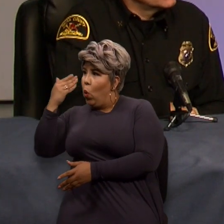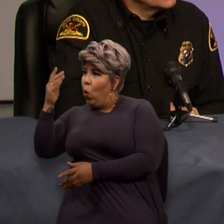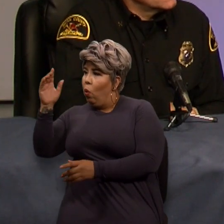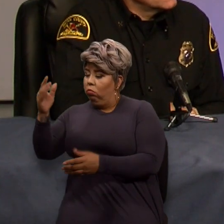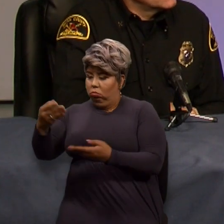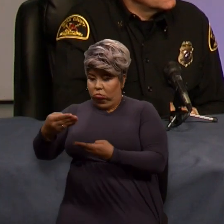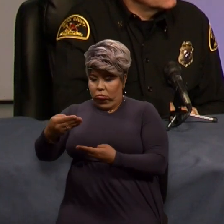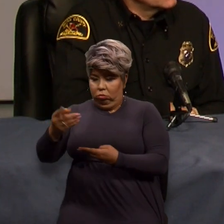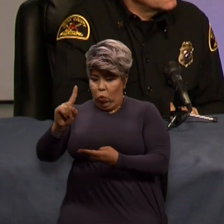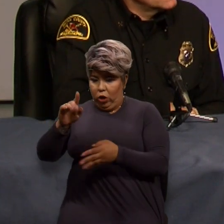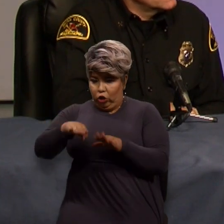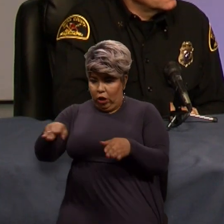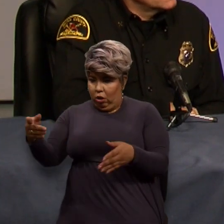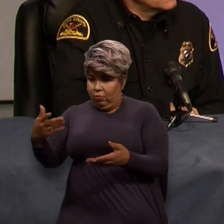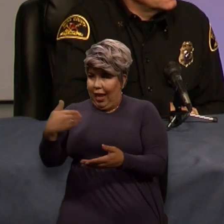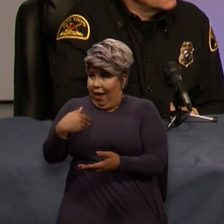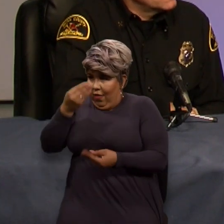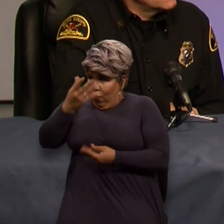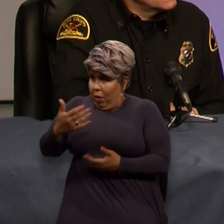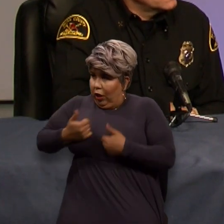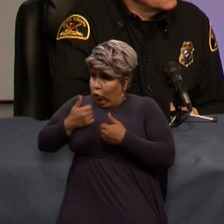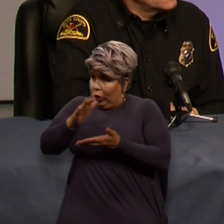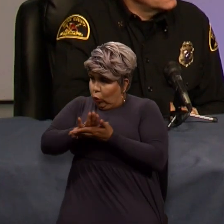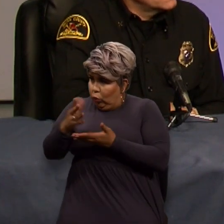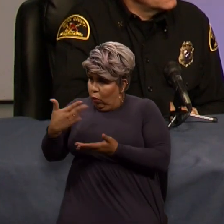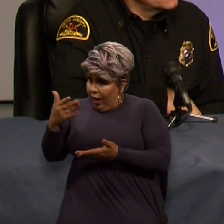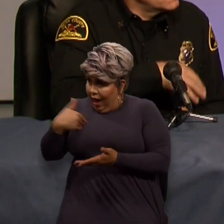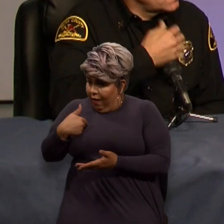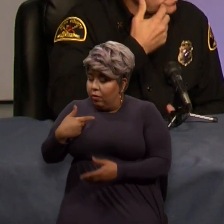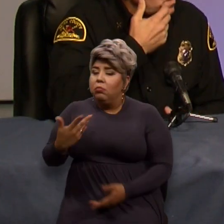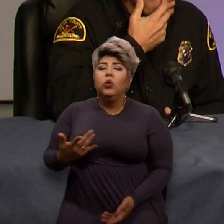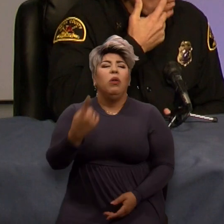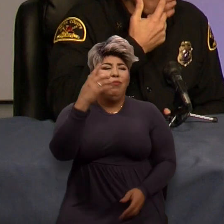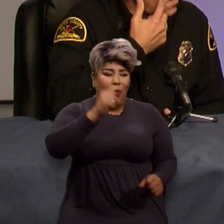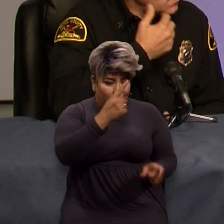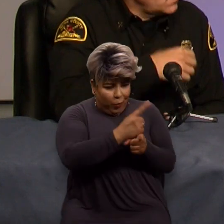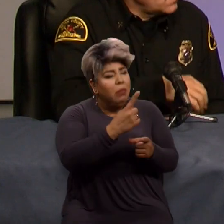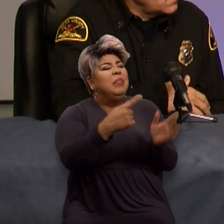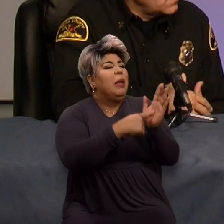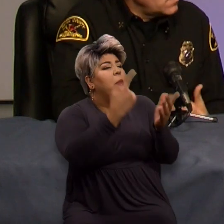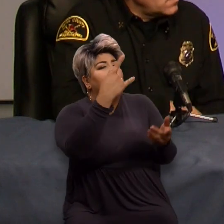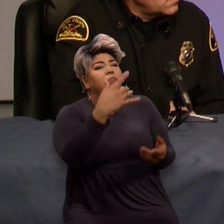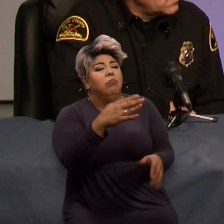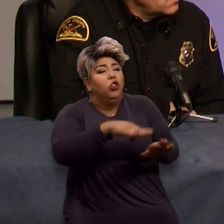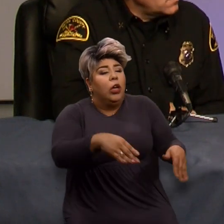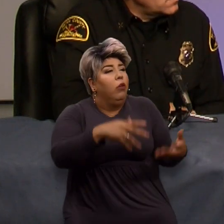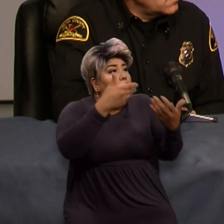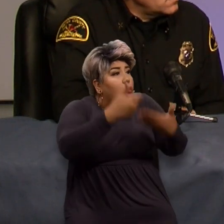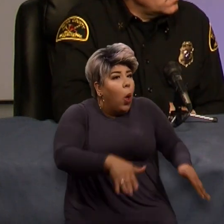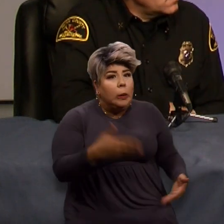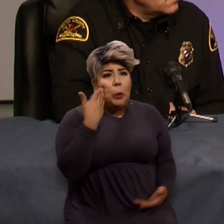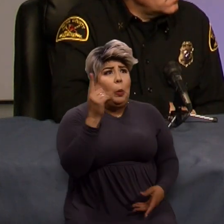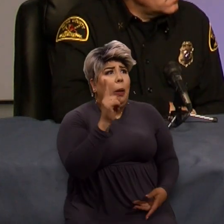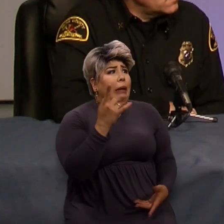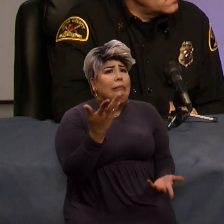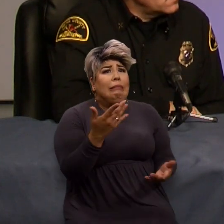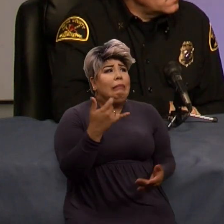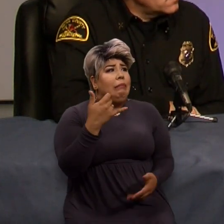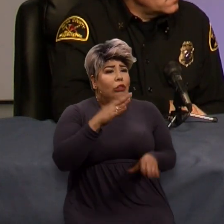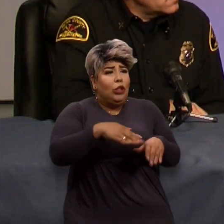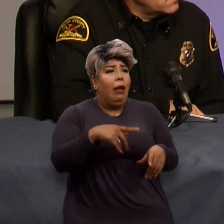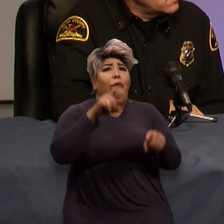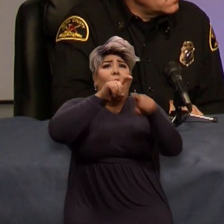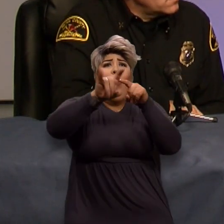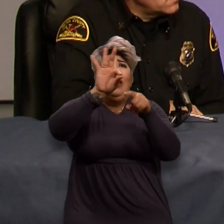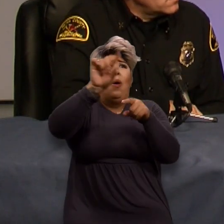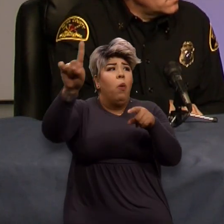have that right there. Right. So if your child dials 911, maybe they're lost or not sure where they're at or you receive information that your child